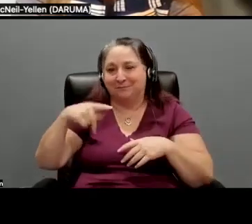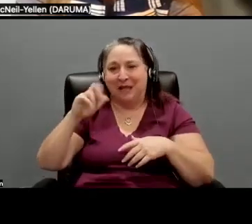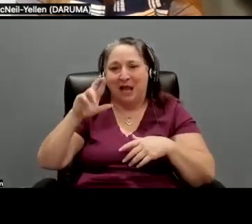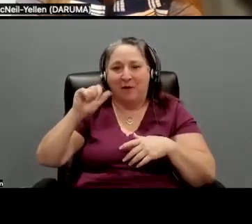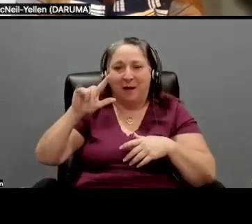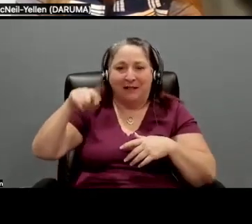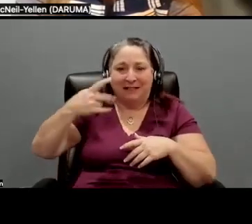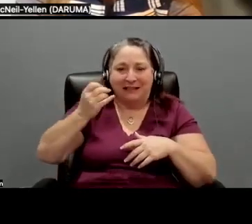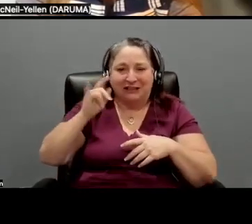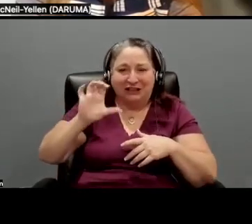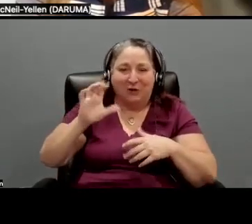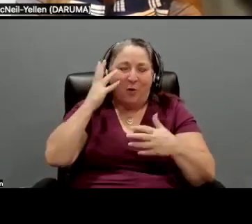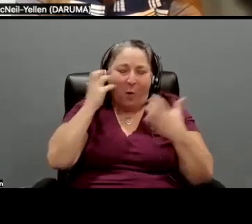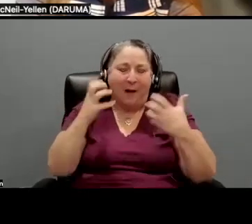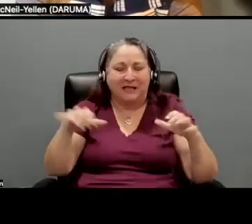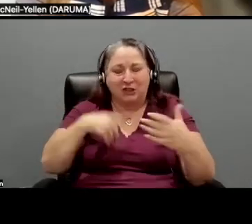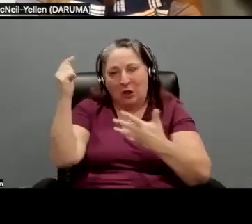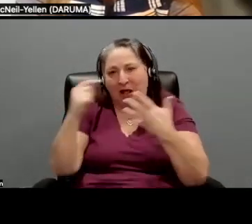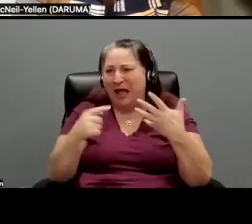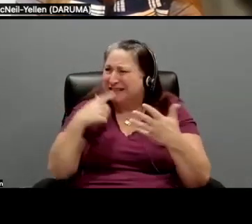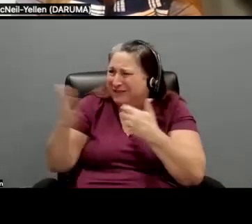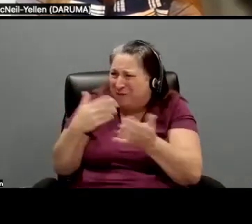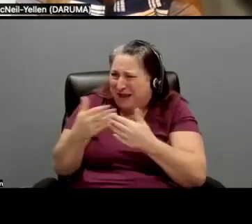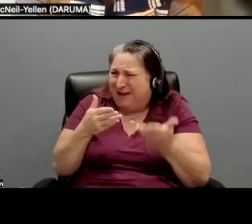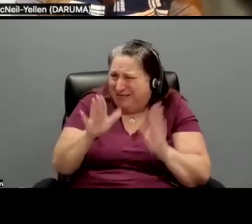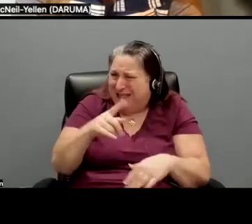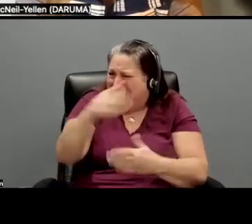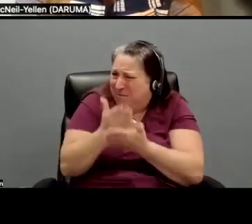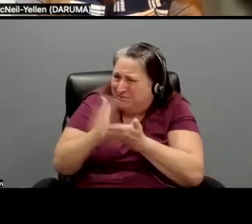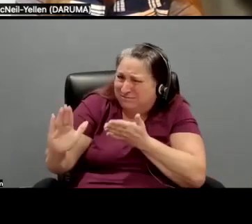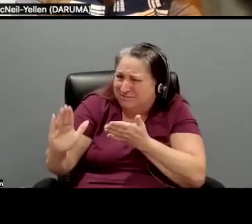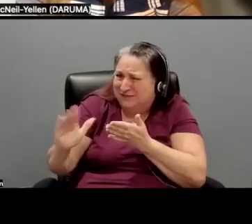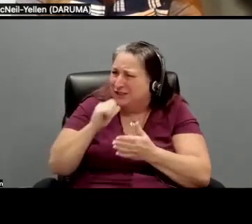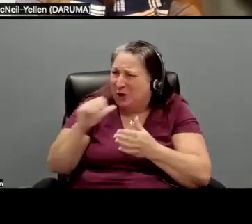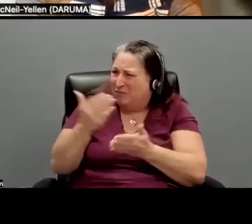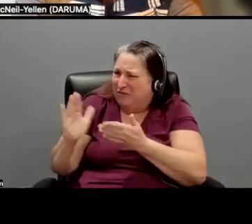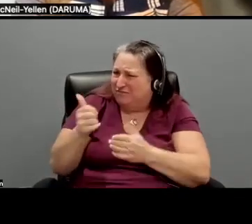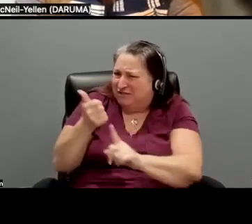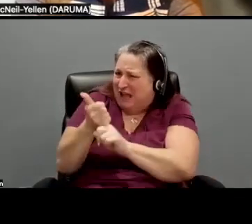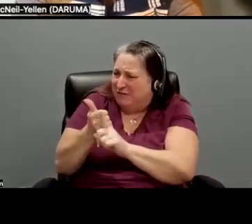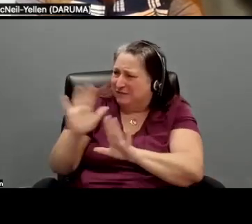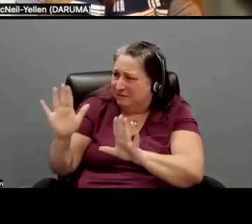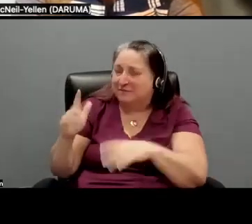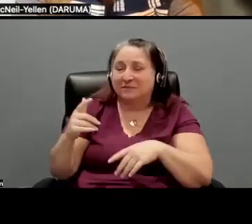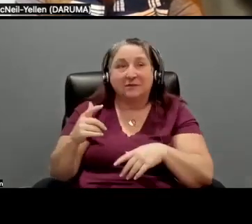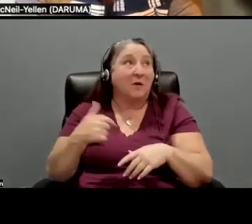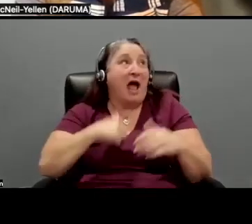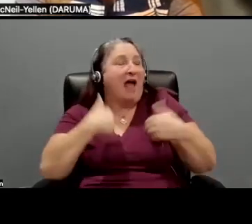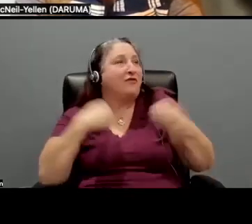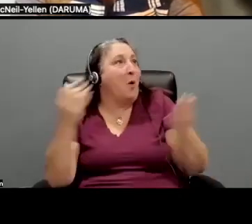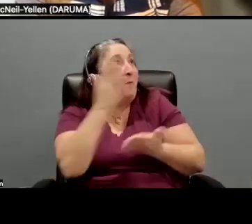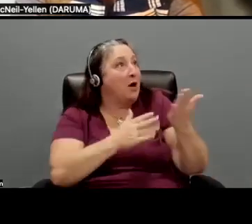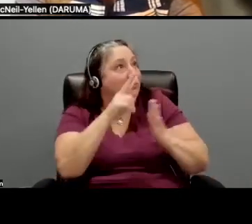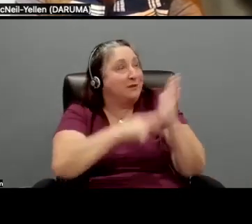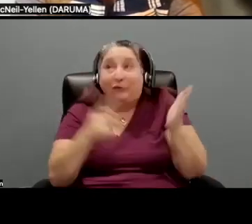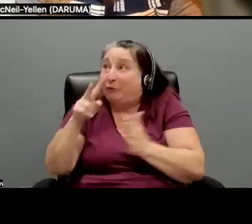I said, doesn't matter, dude, let them disqualify you. Don't do it yourself. Well, I don't have a part to read. And I go, just read